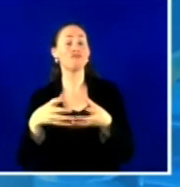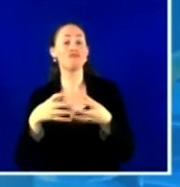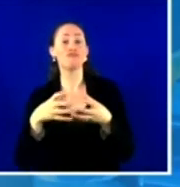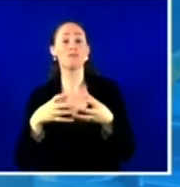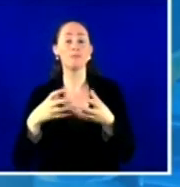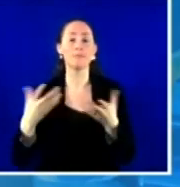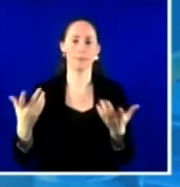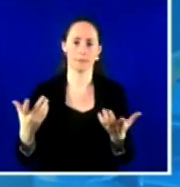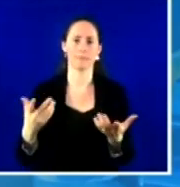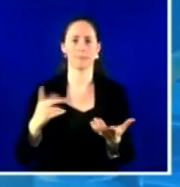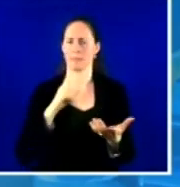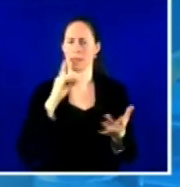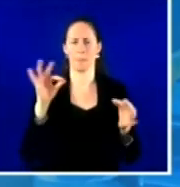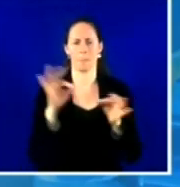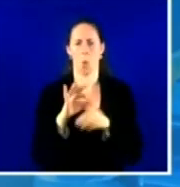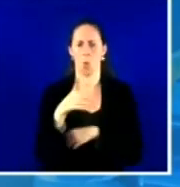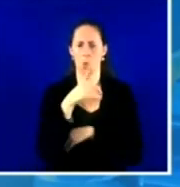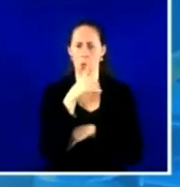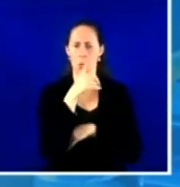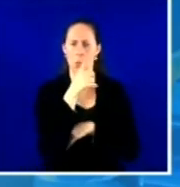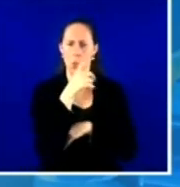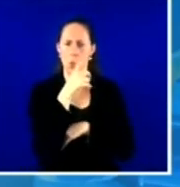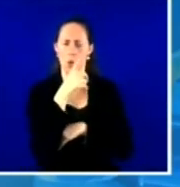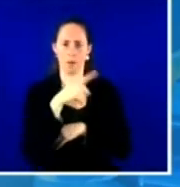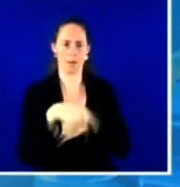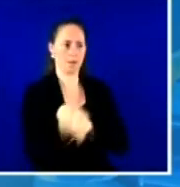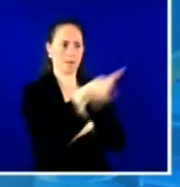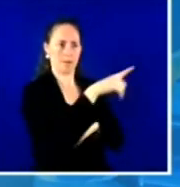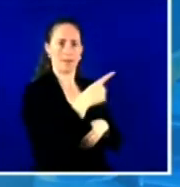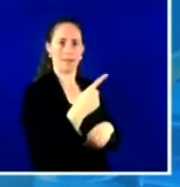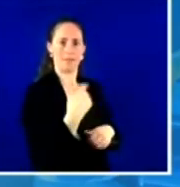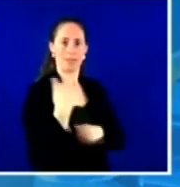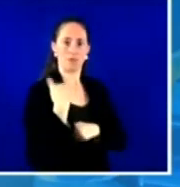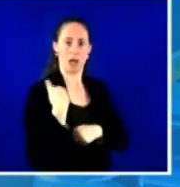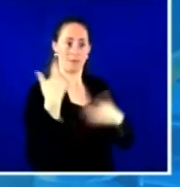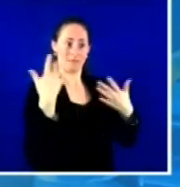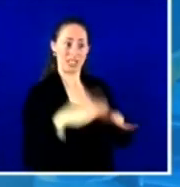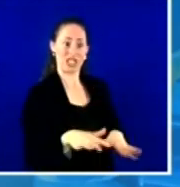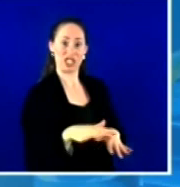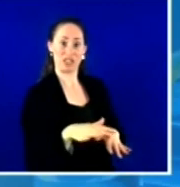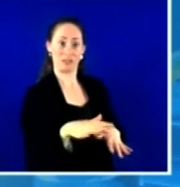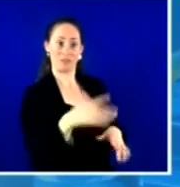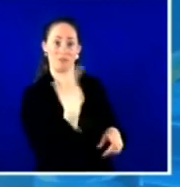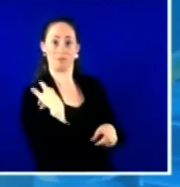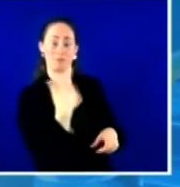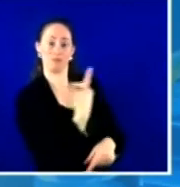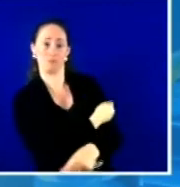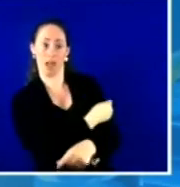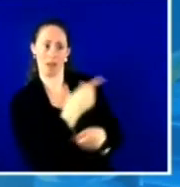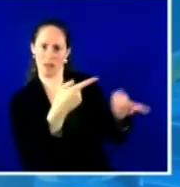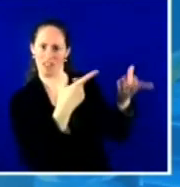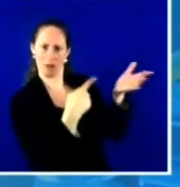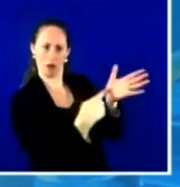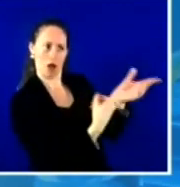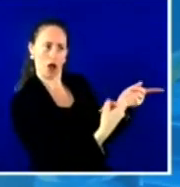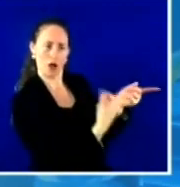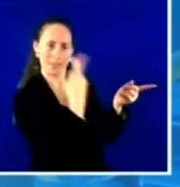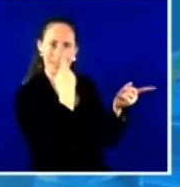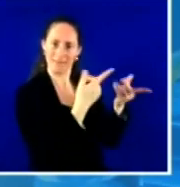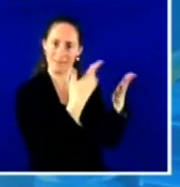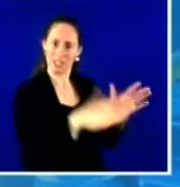vaccinated, using their voices to help other veterans to get vaccinated. And then the voice of our